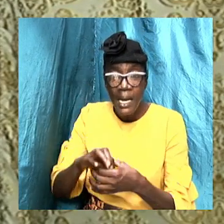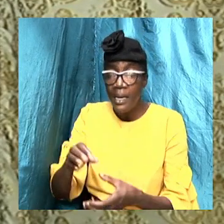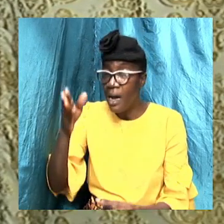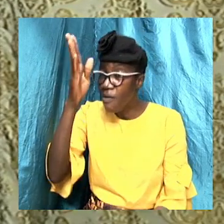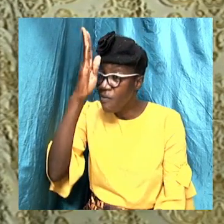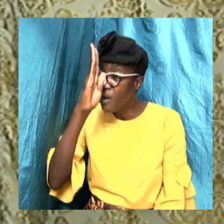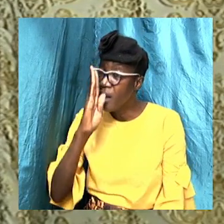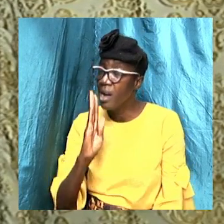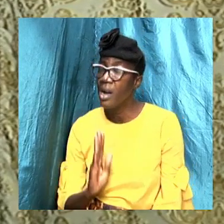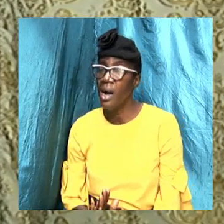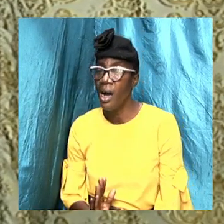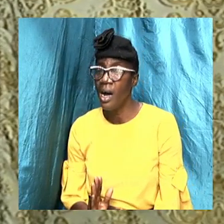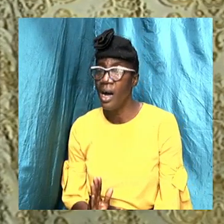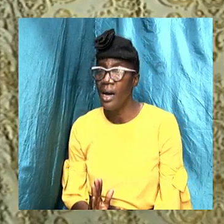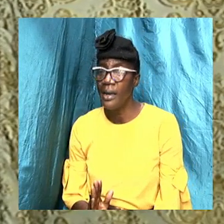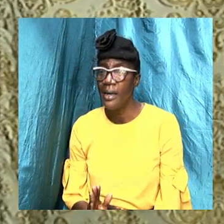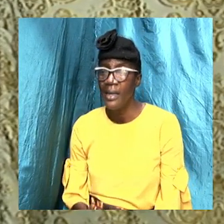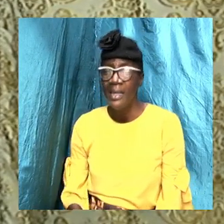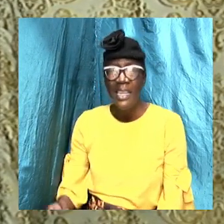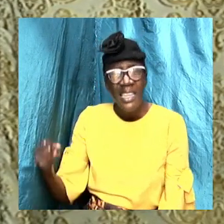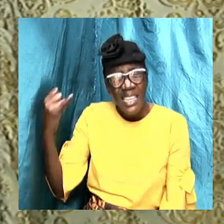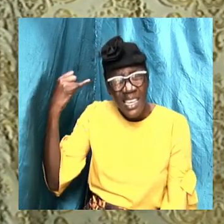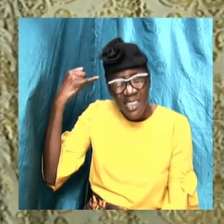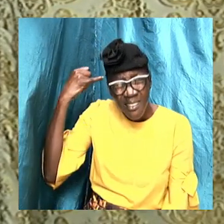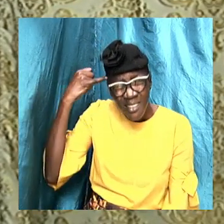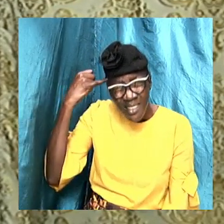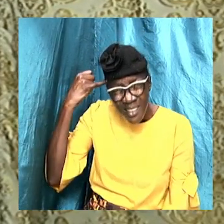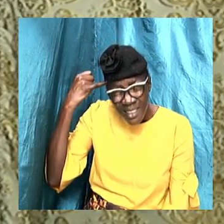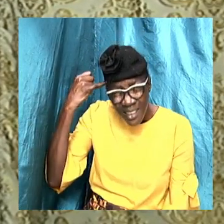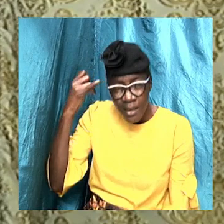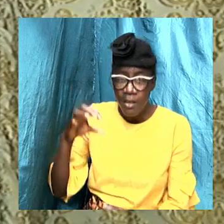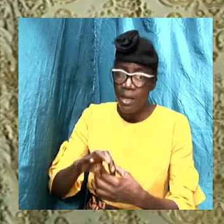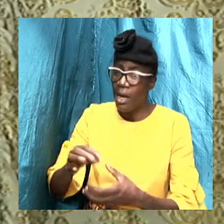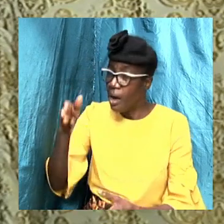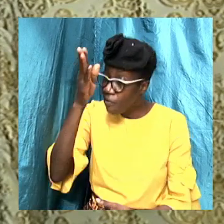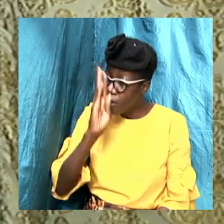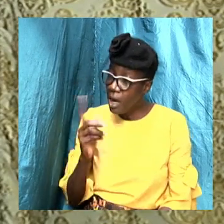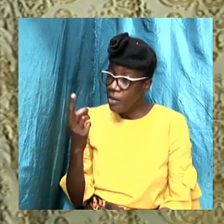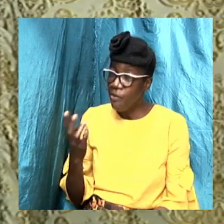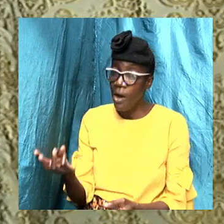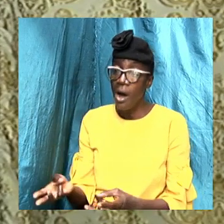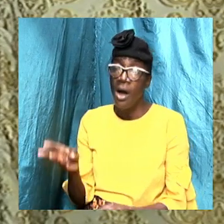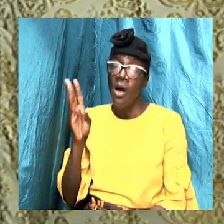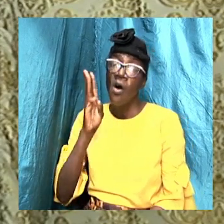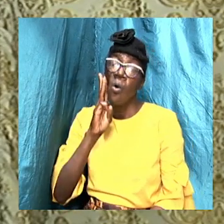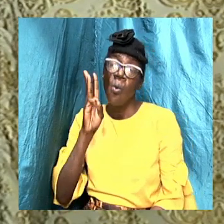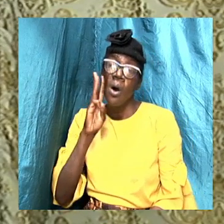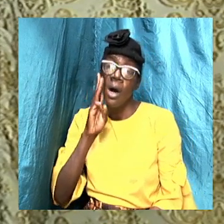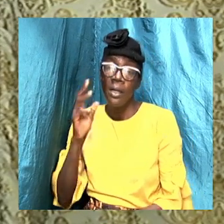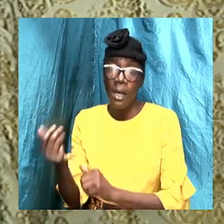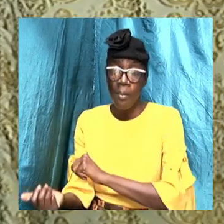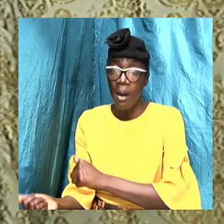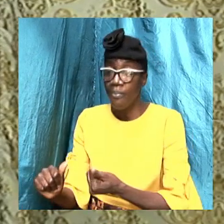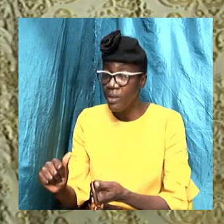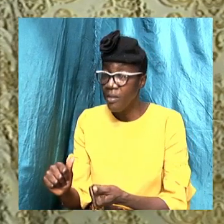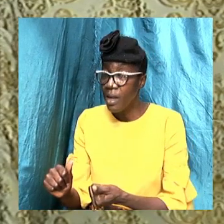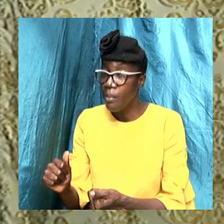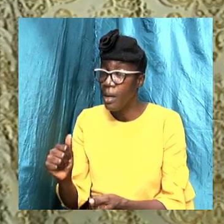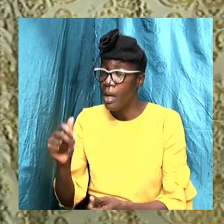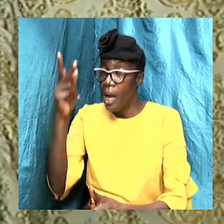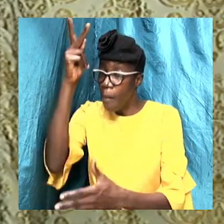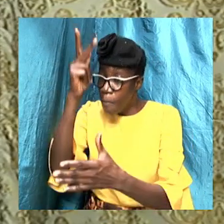has always been the intention of God for water baptism to be a part of the plan